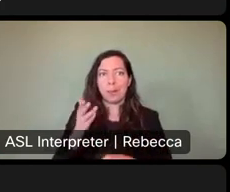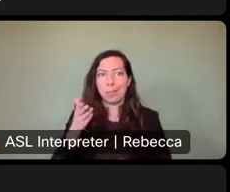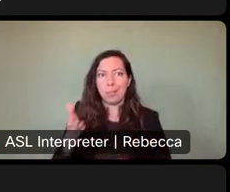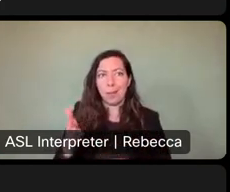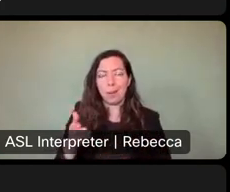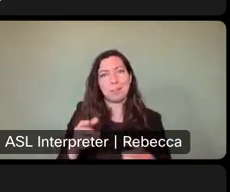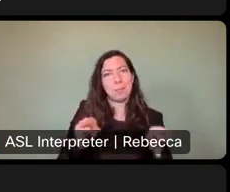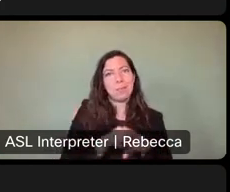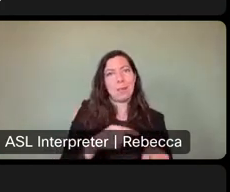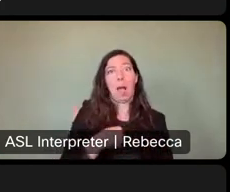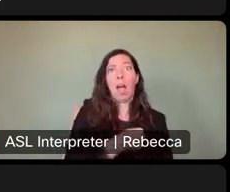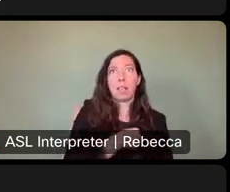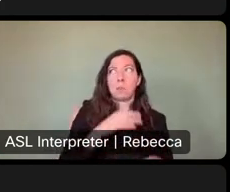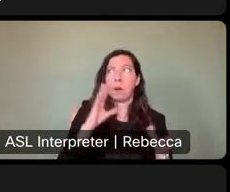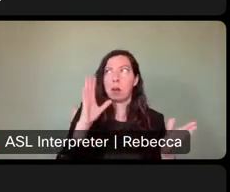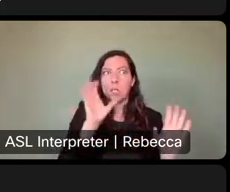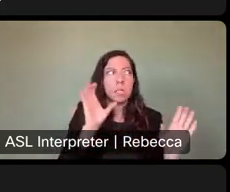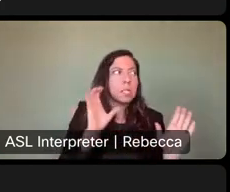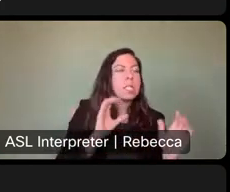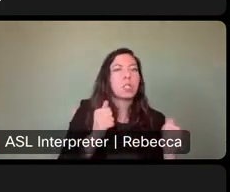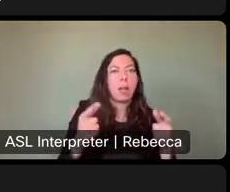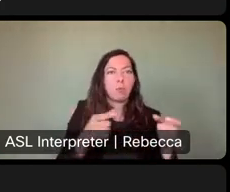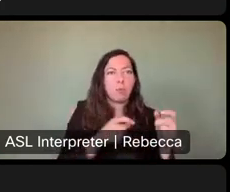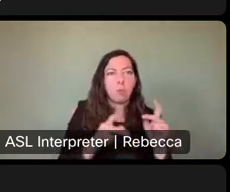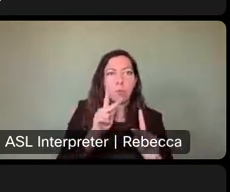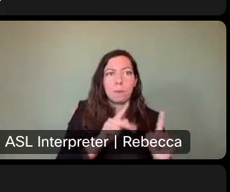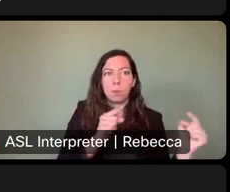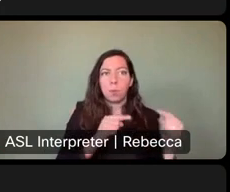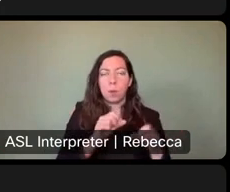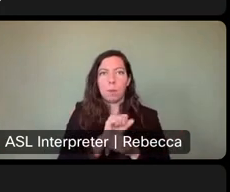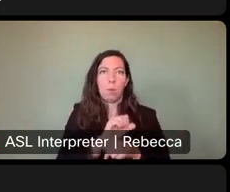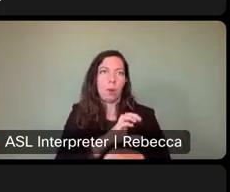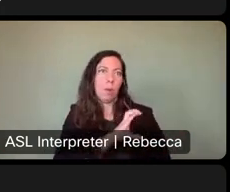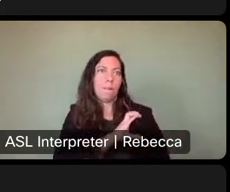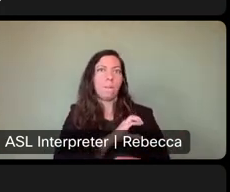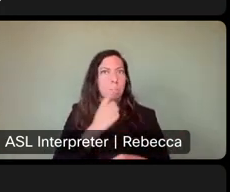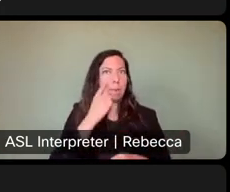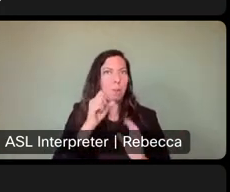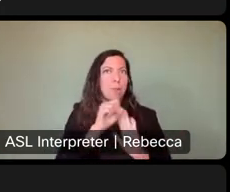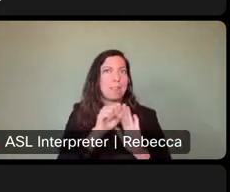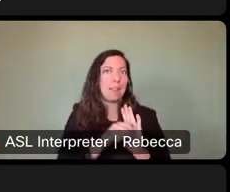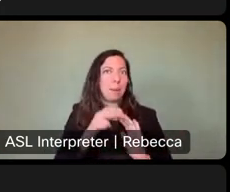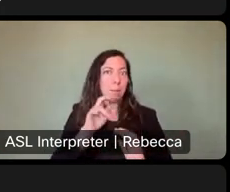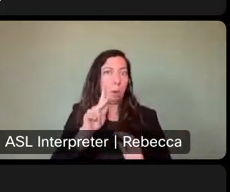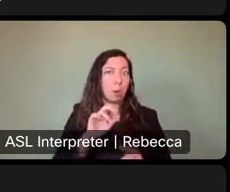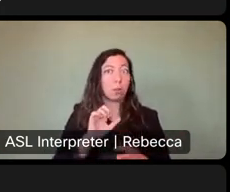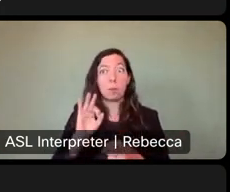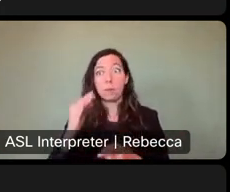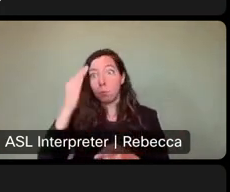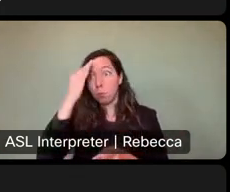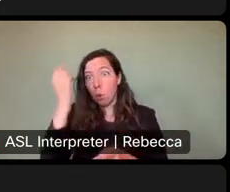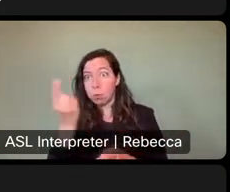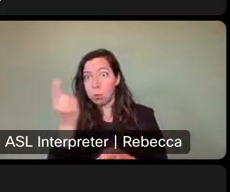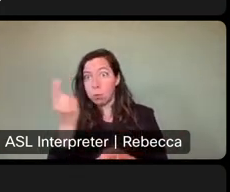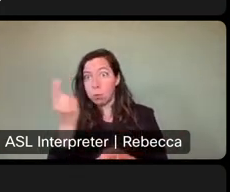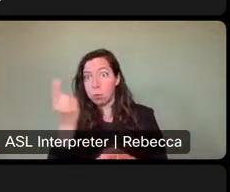So we're, we're, we're recruiting across the state. Uh, you know of anyone, please have them, uh, express their interest for, for employment as a law